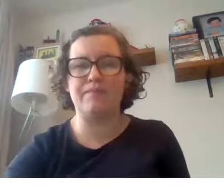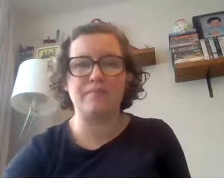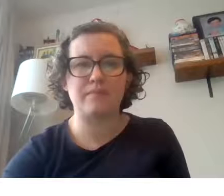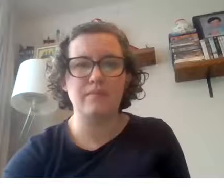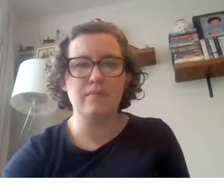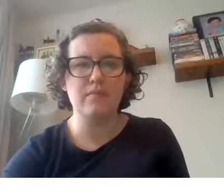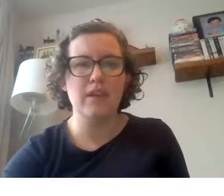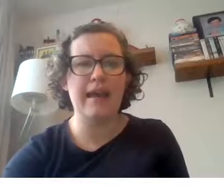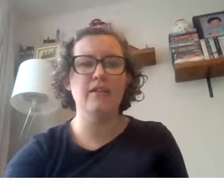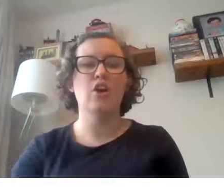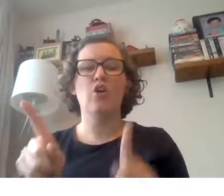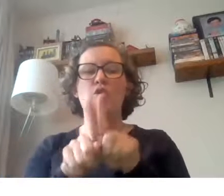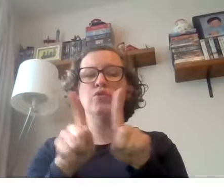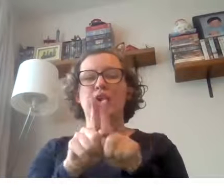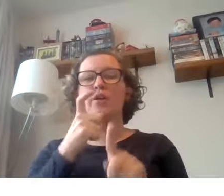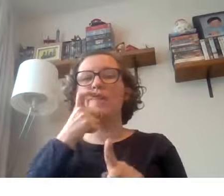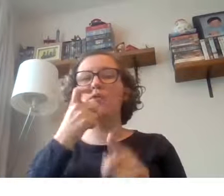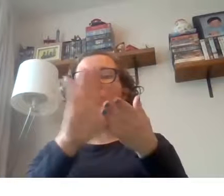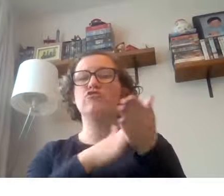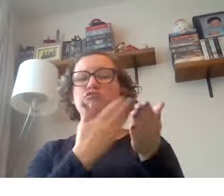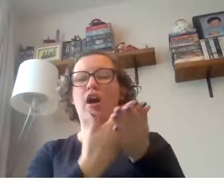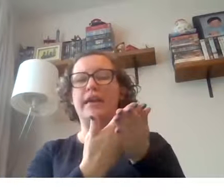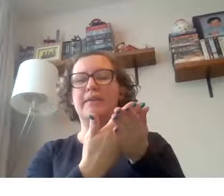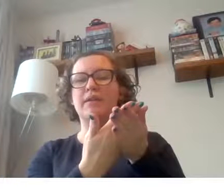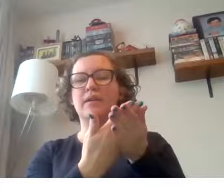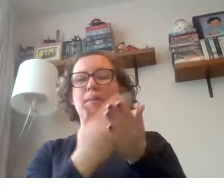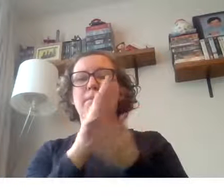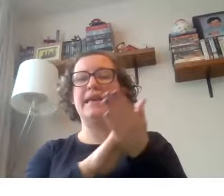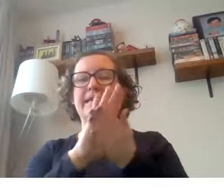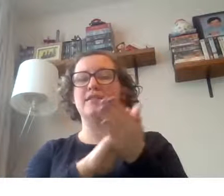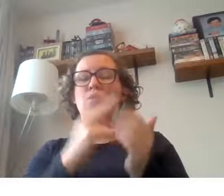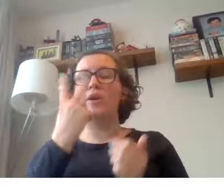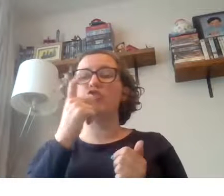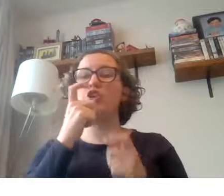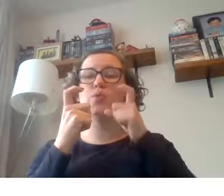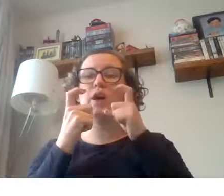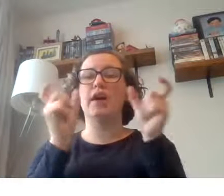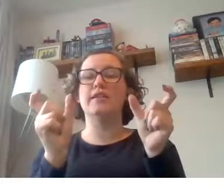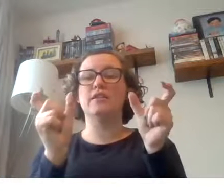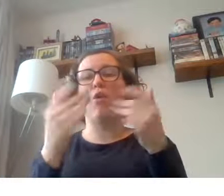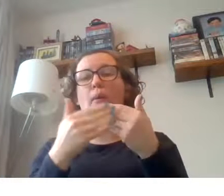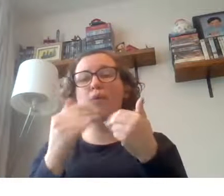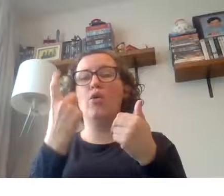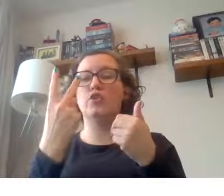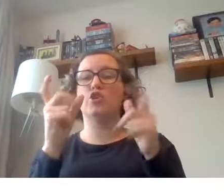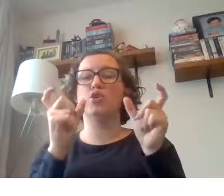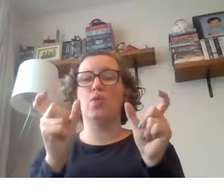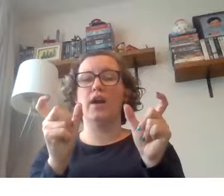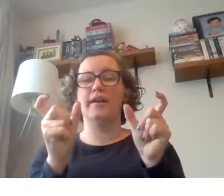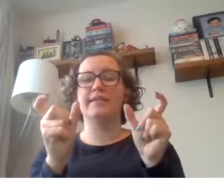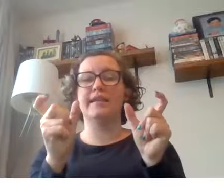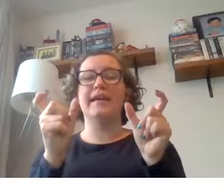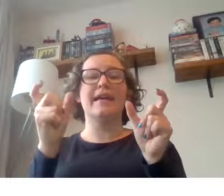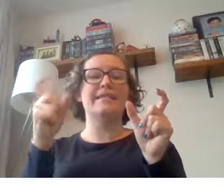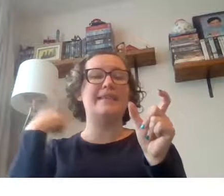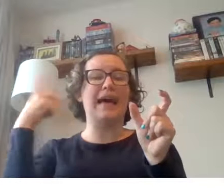okay also the word rhyme means when two words or more than two